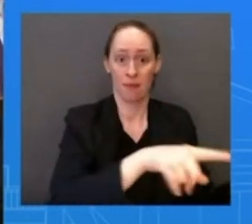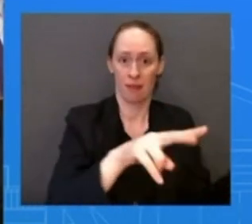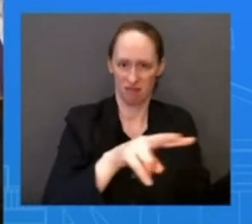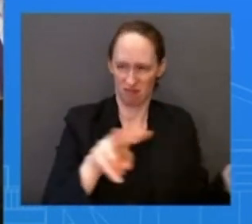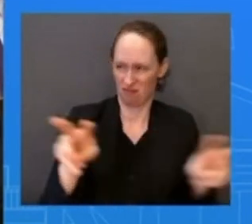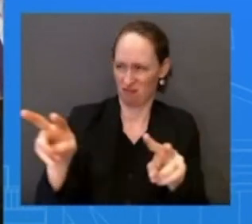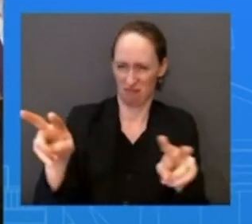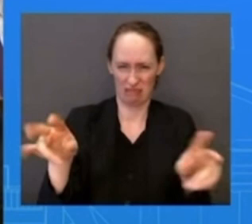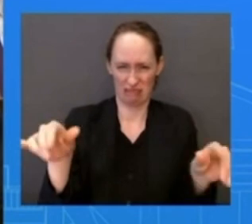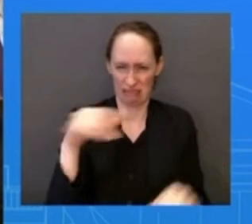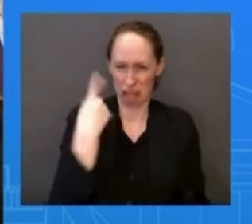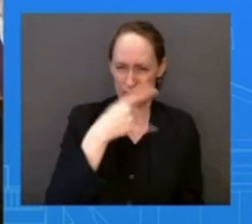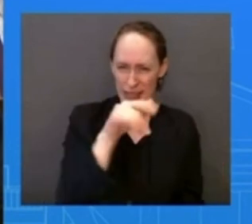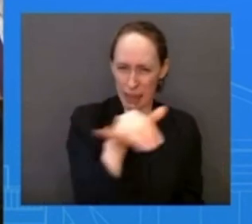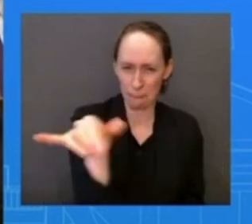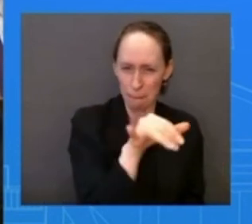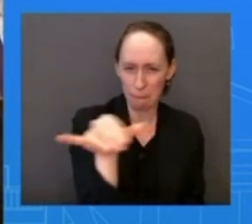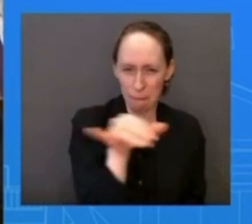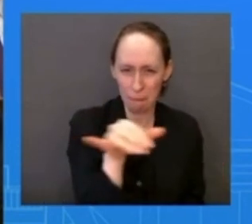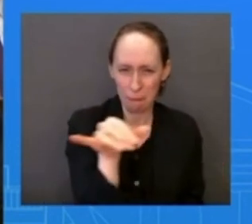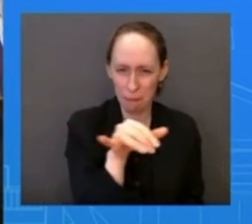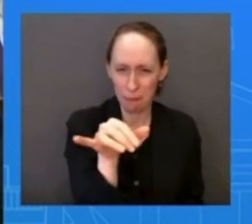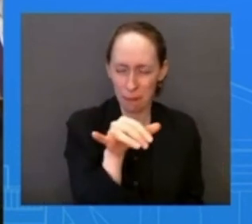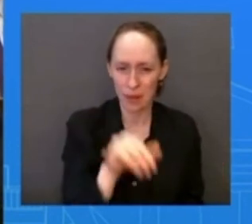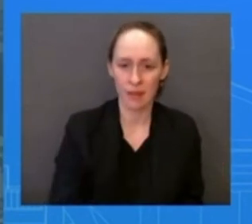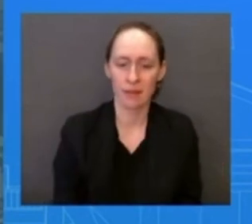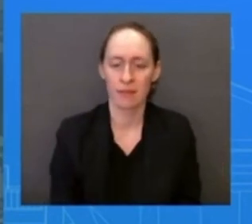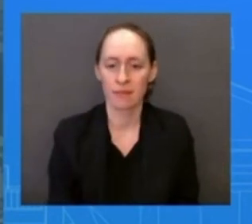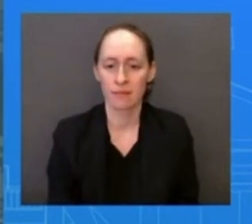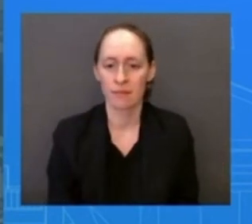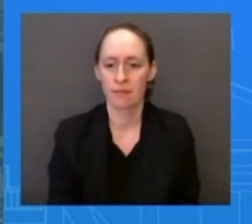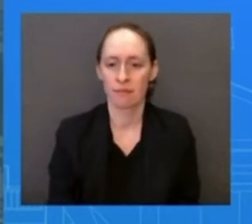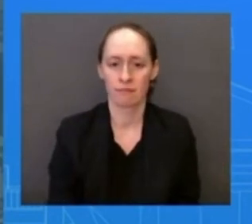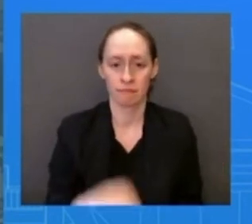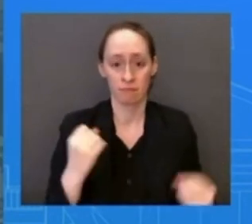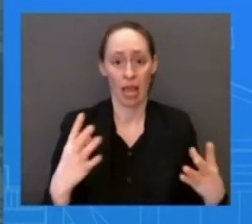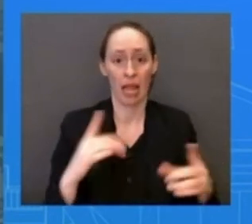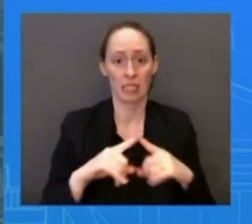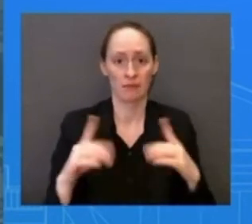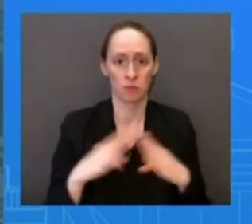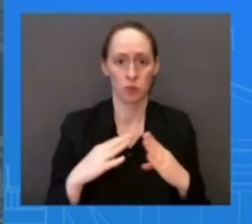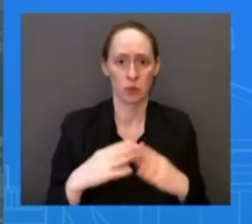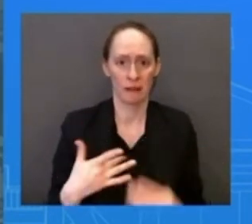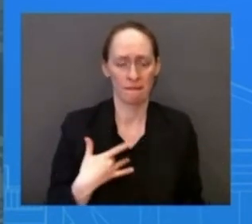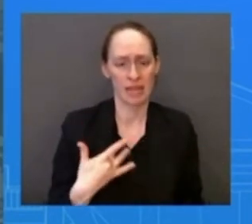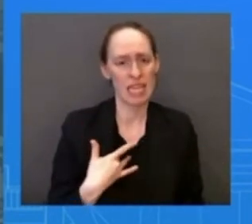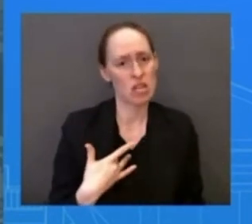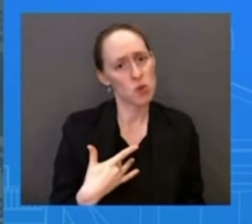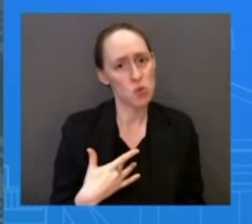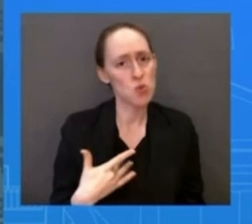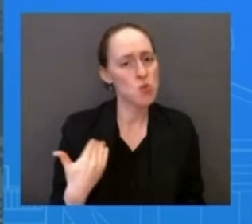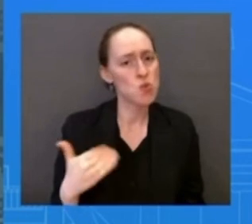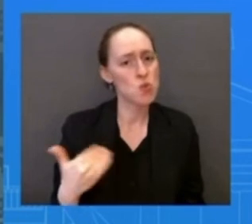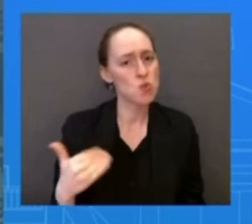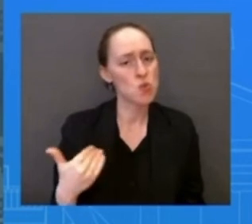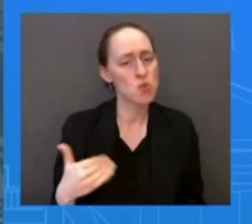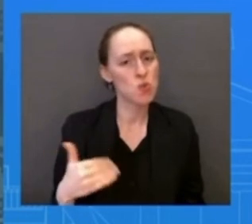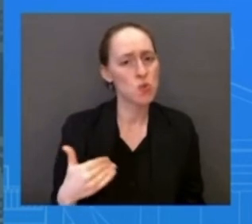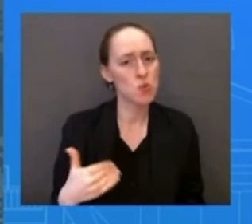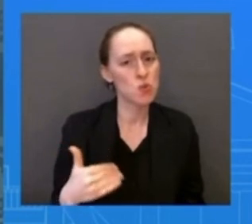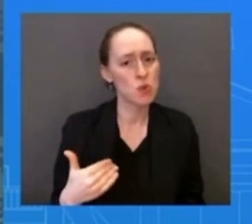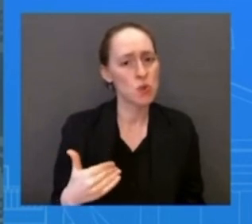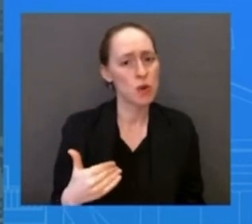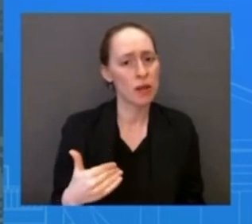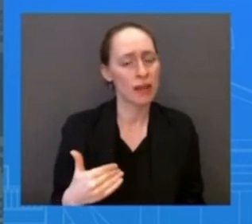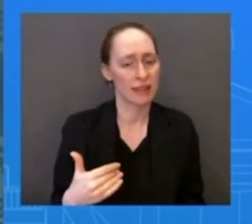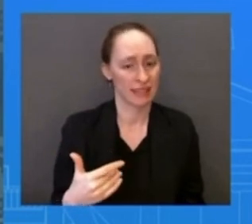very much betrayed by this president? Look, here's the thing. We don't see anybody else providing any other solutions when it